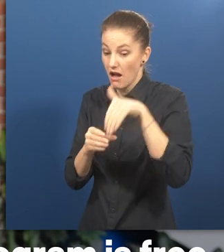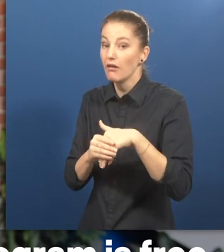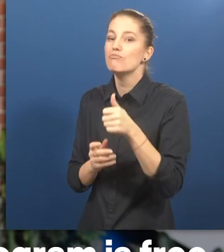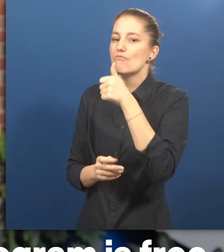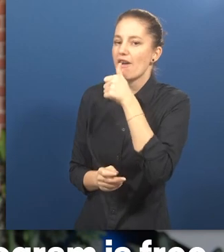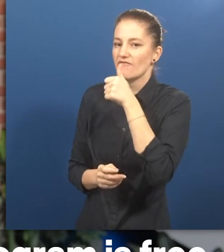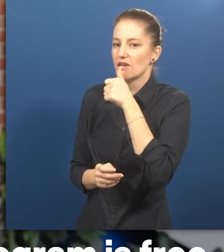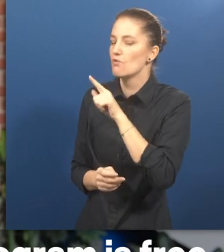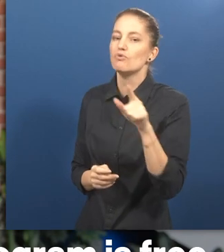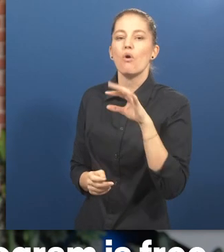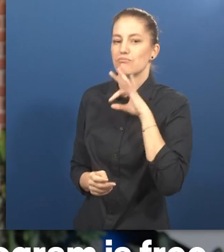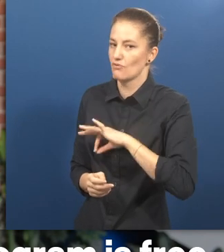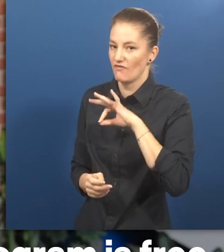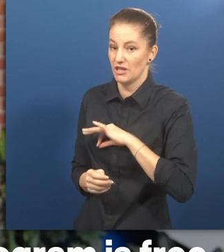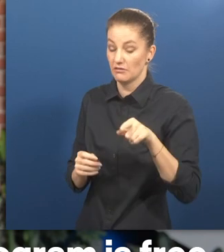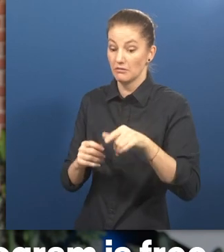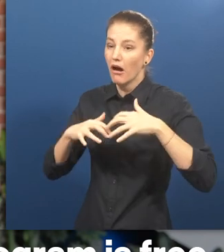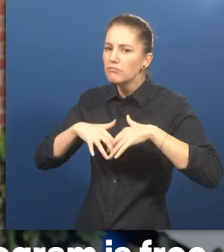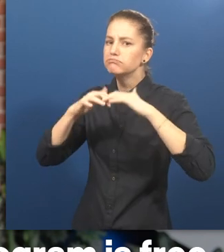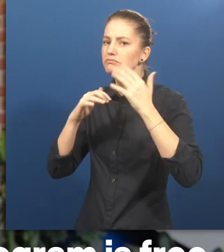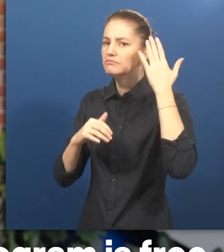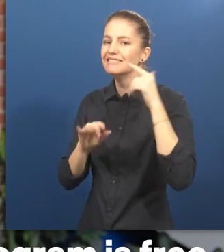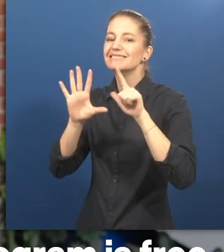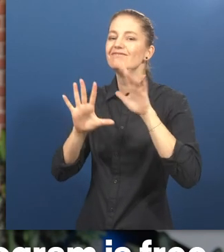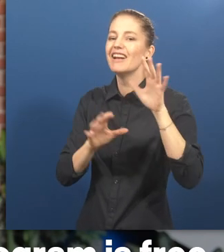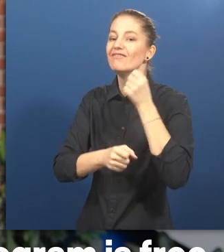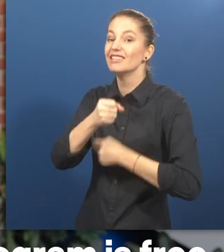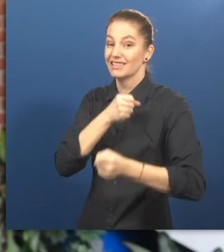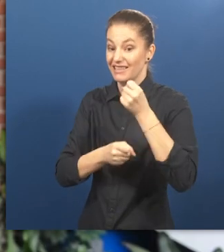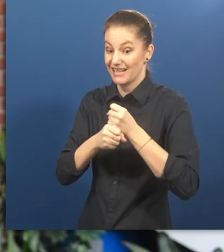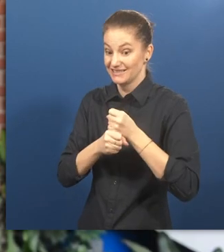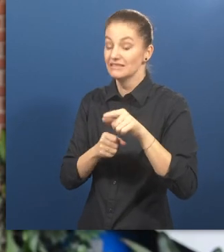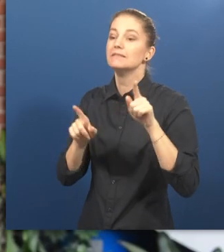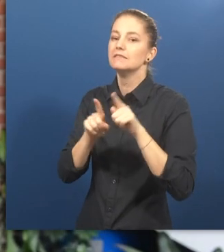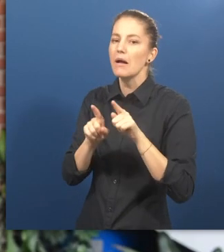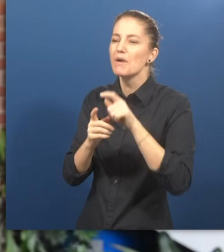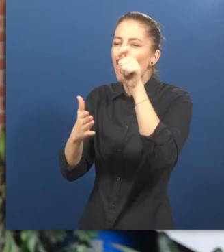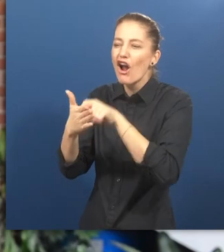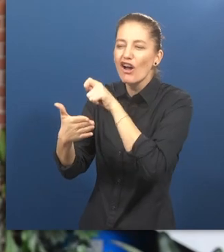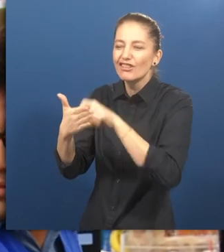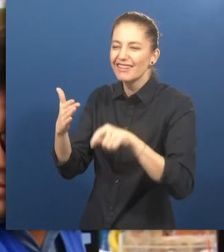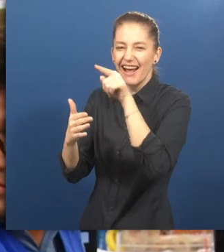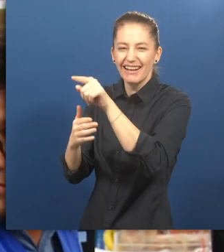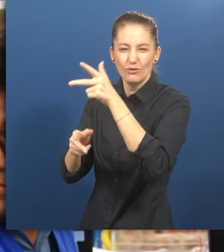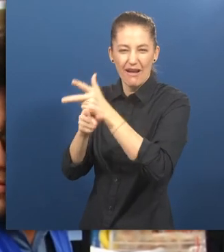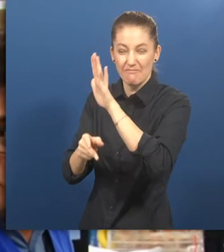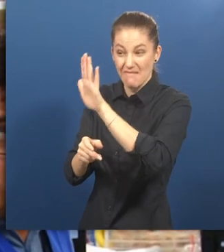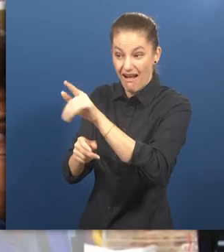75 años, la cual gracias al 14% de los ingresos de Lotería Santa Lucía.